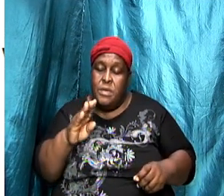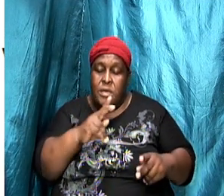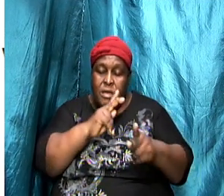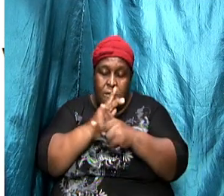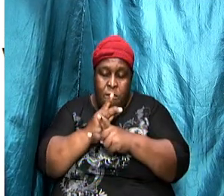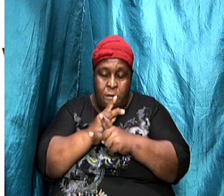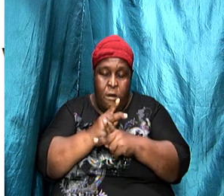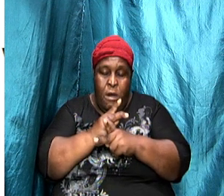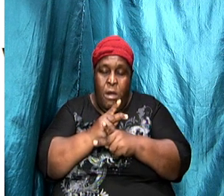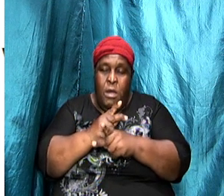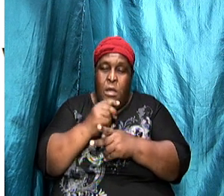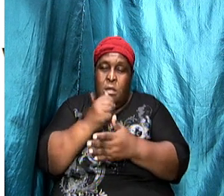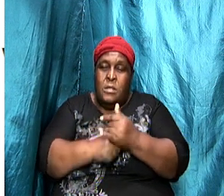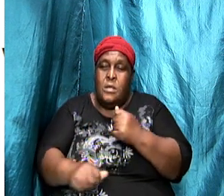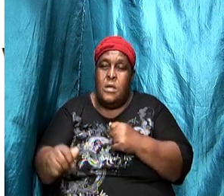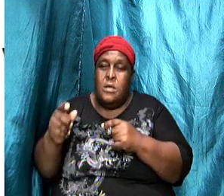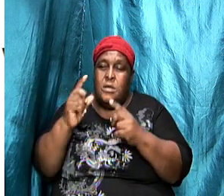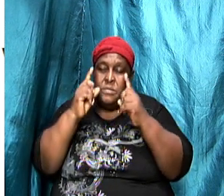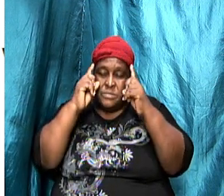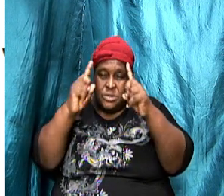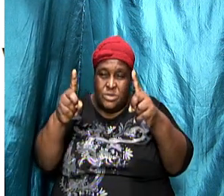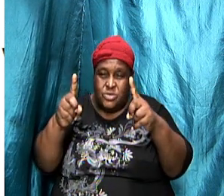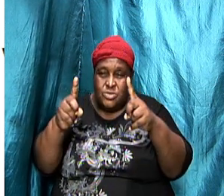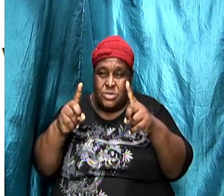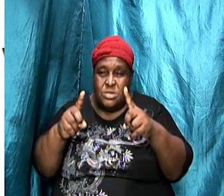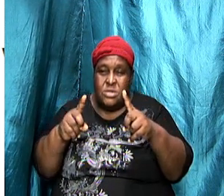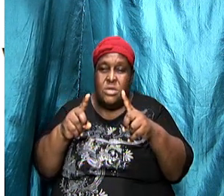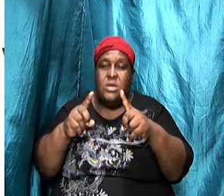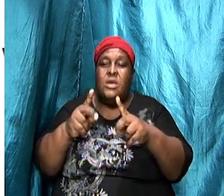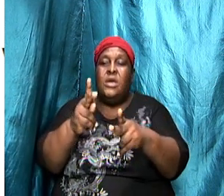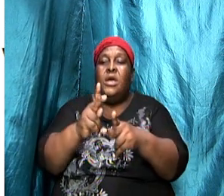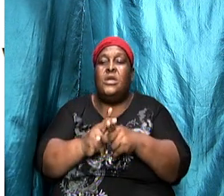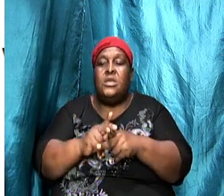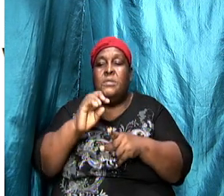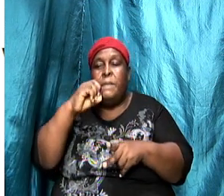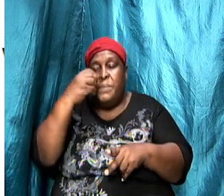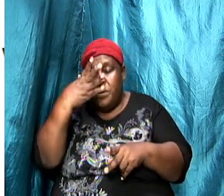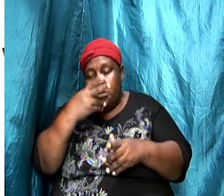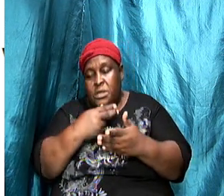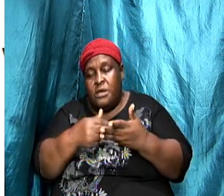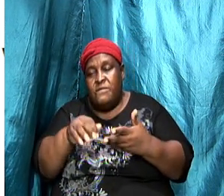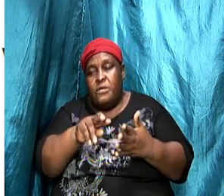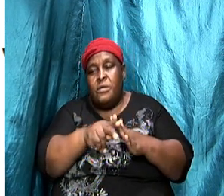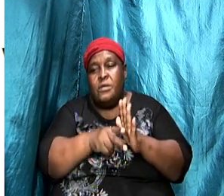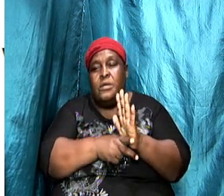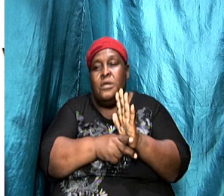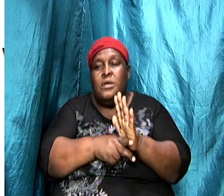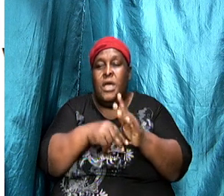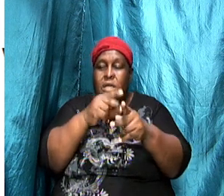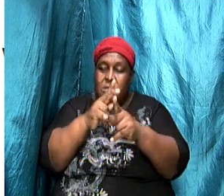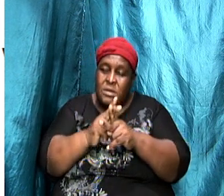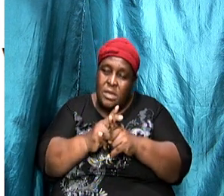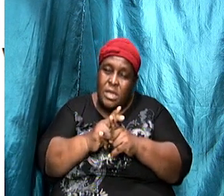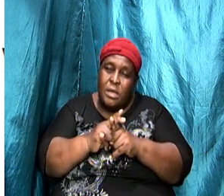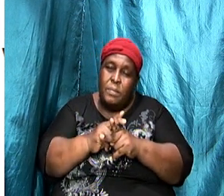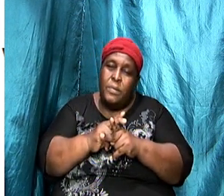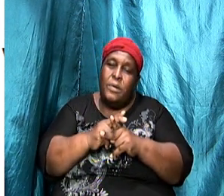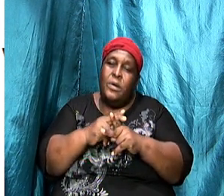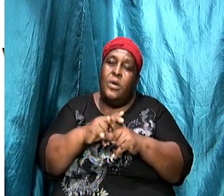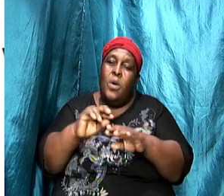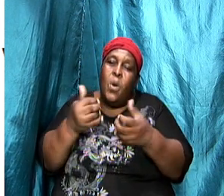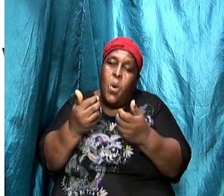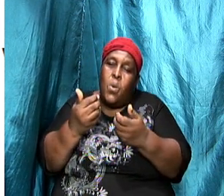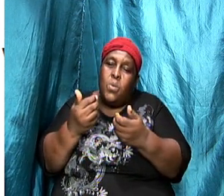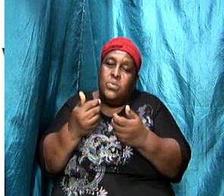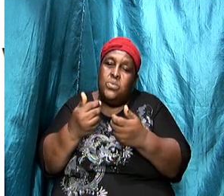sound doctrine and we maintain this beauty of holiness and we maintain modesty as we move into